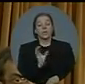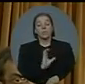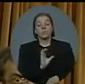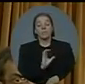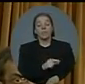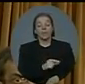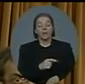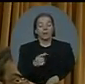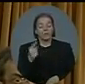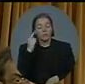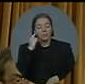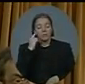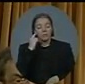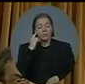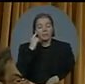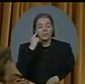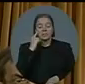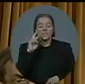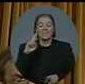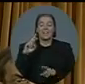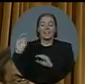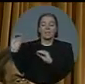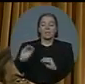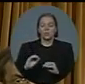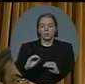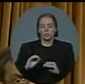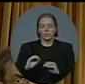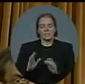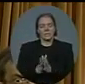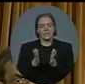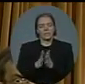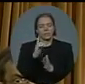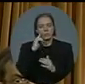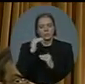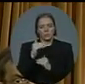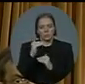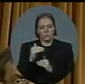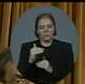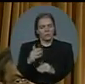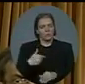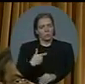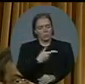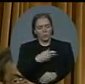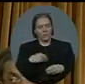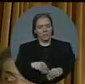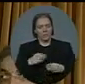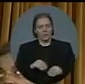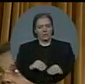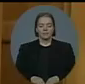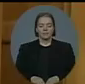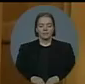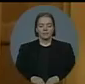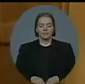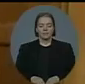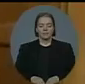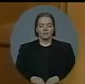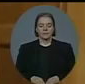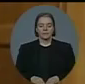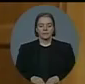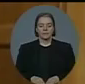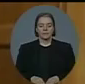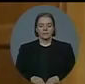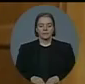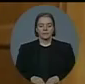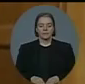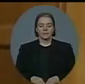Why is the minister perpetuating this anti-immigrant stereotype with her latest power grab? Telling